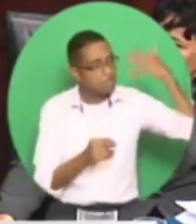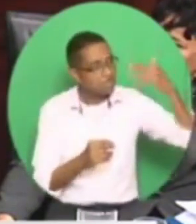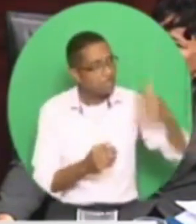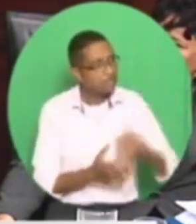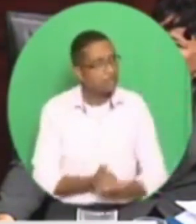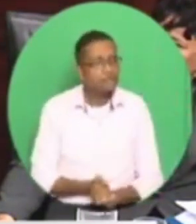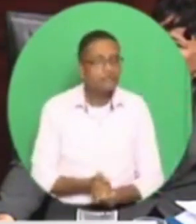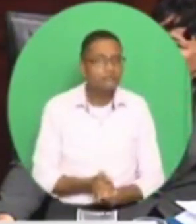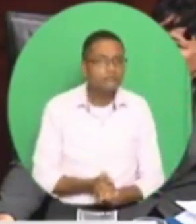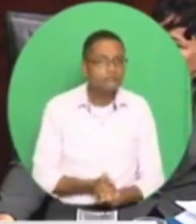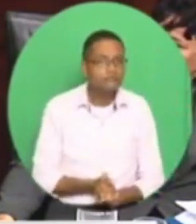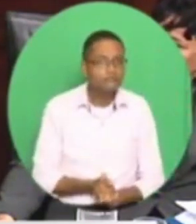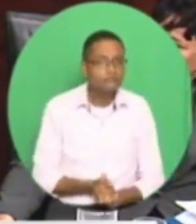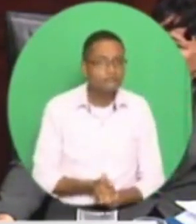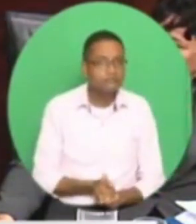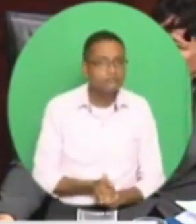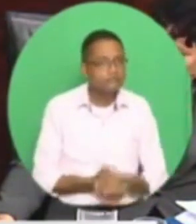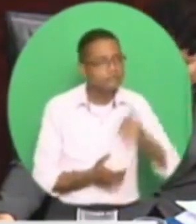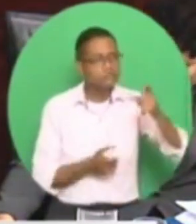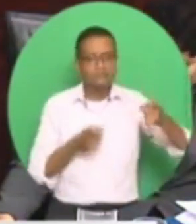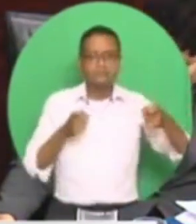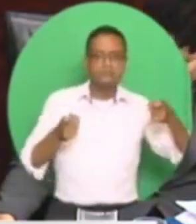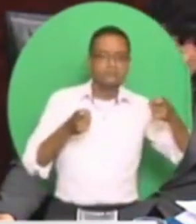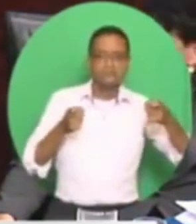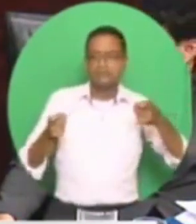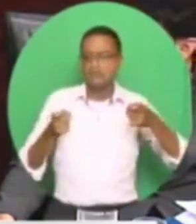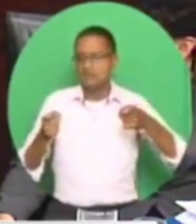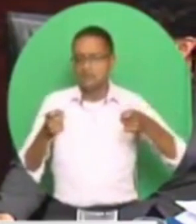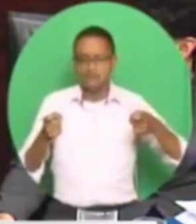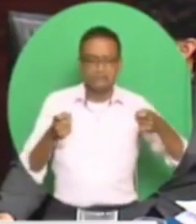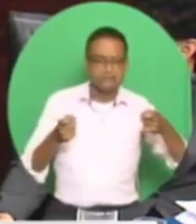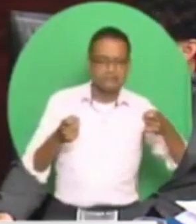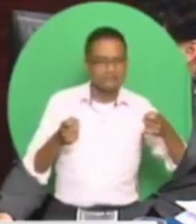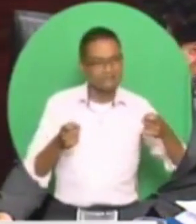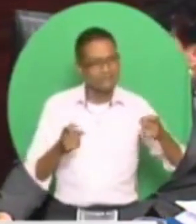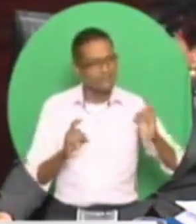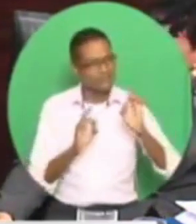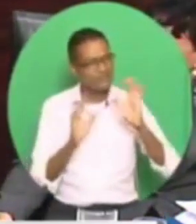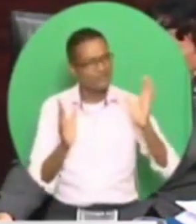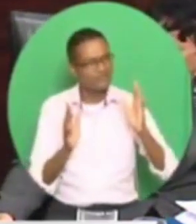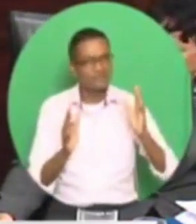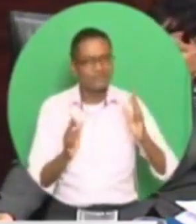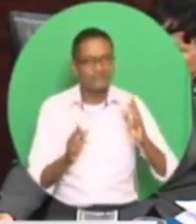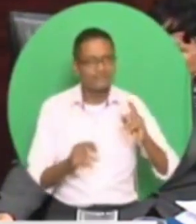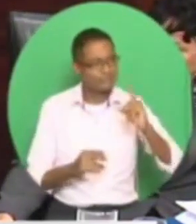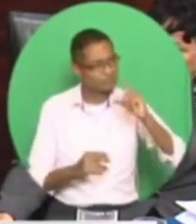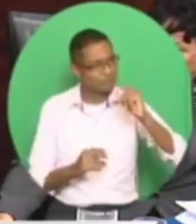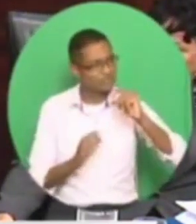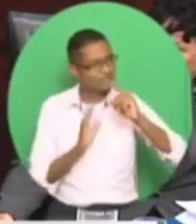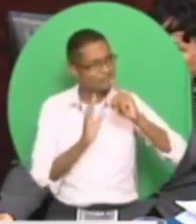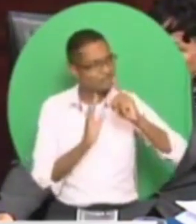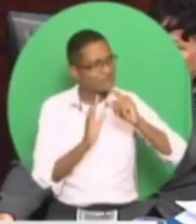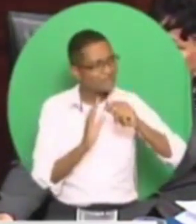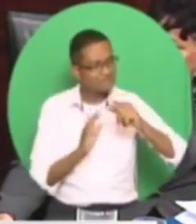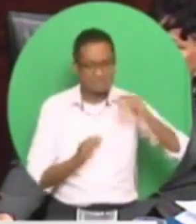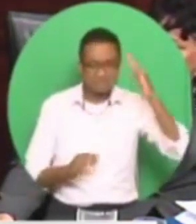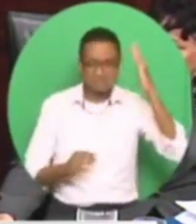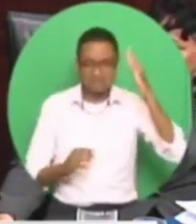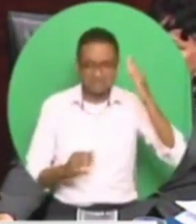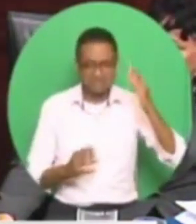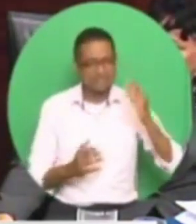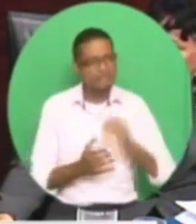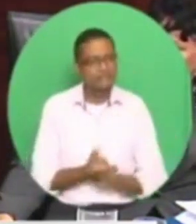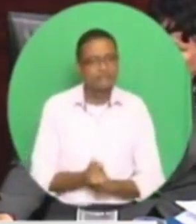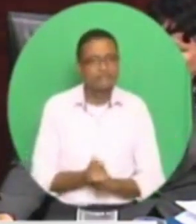will last for more than 122 minutes. The Minister's presentation was disturbingly familiar. Ninety percent of the